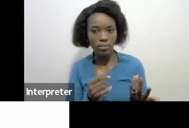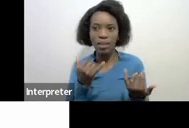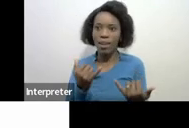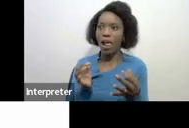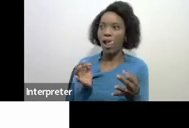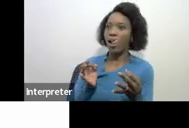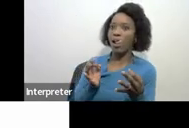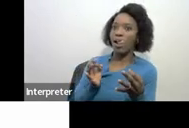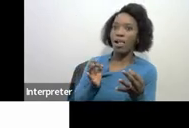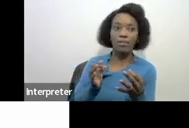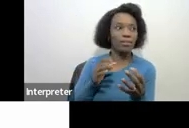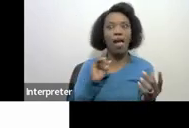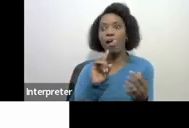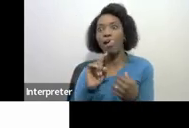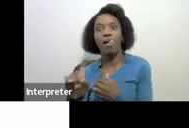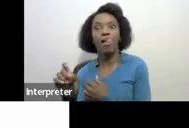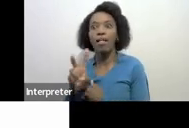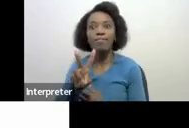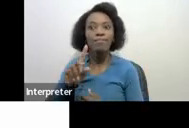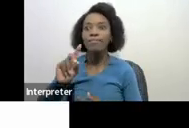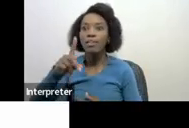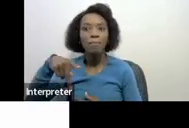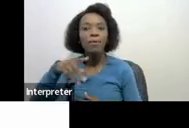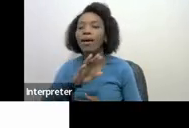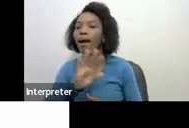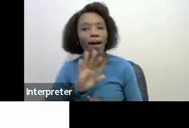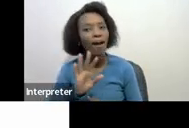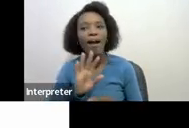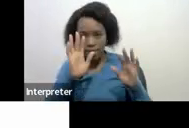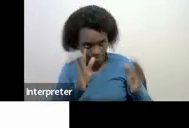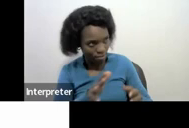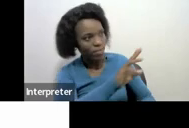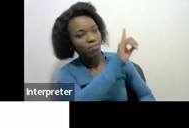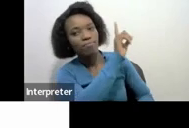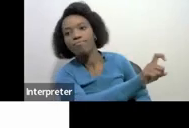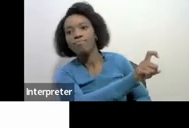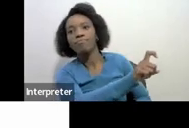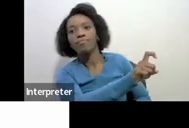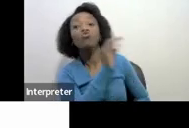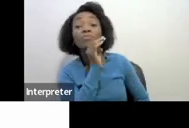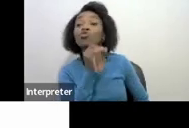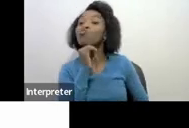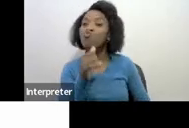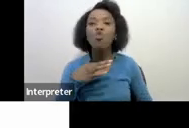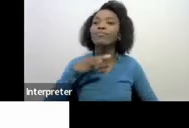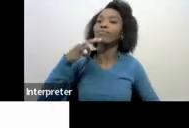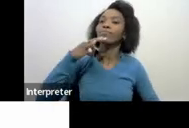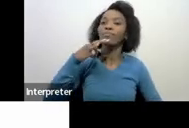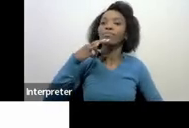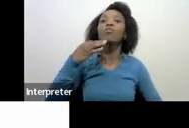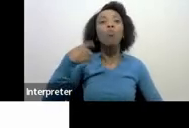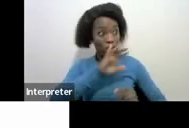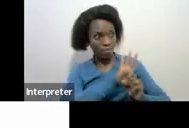run to VDP does it work like that because you have been induced right it's no longer voluntary there's something that pushed you